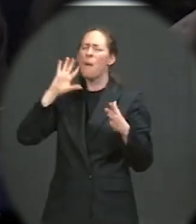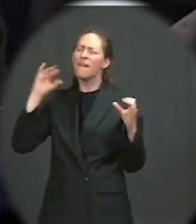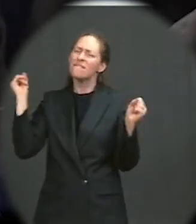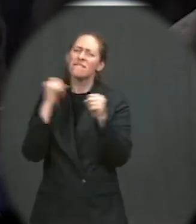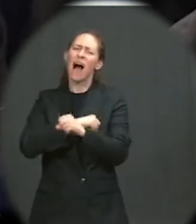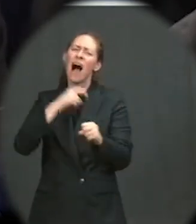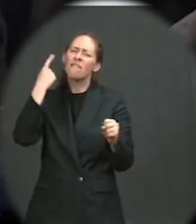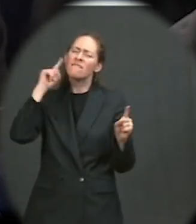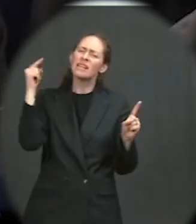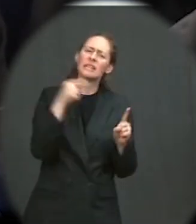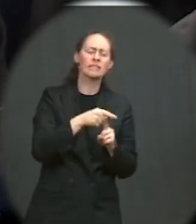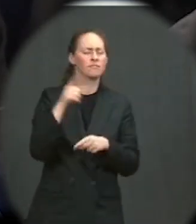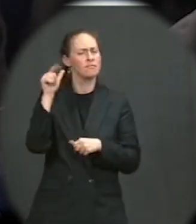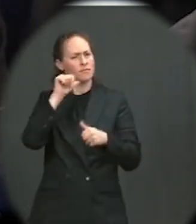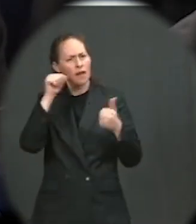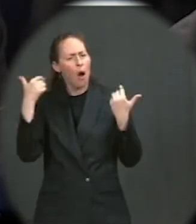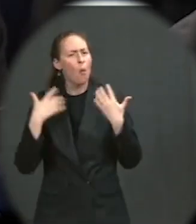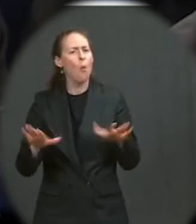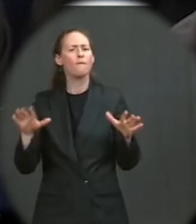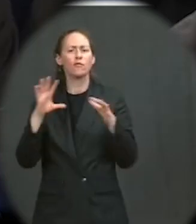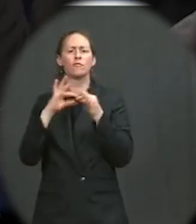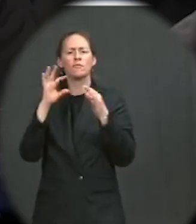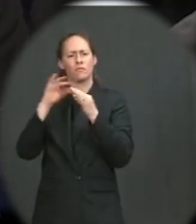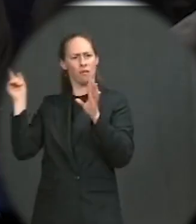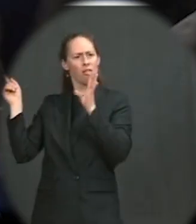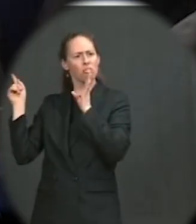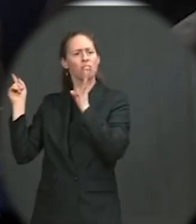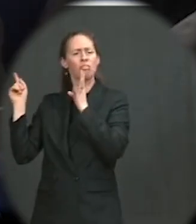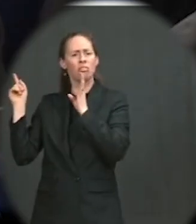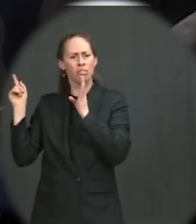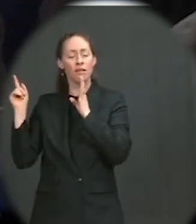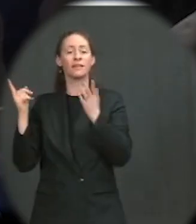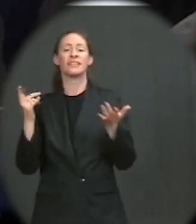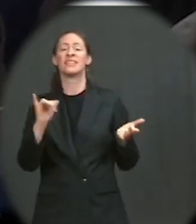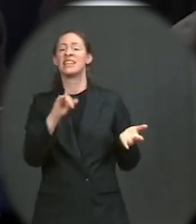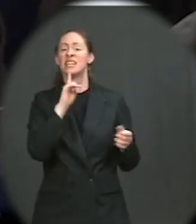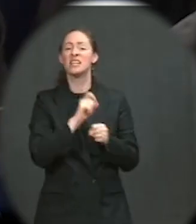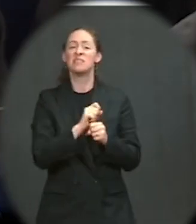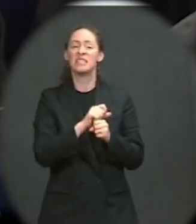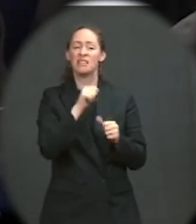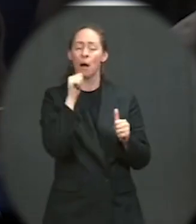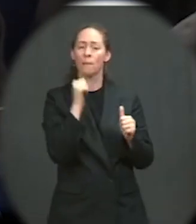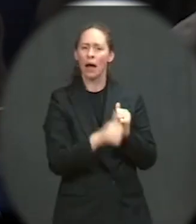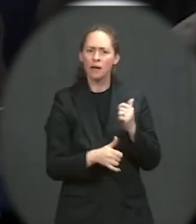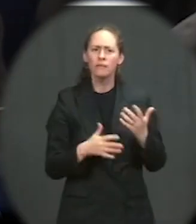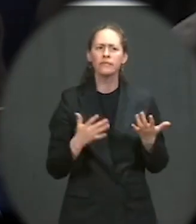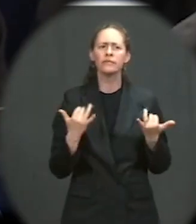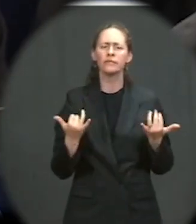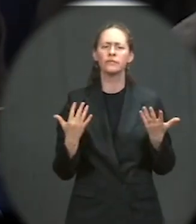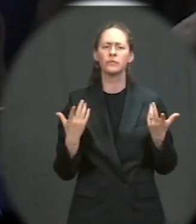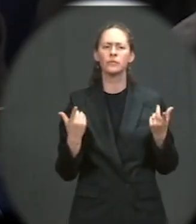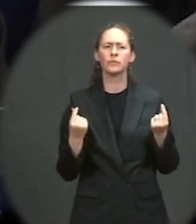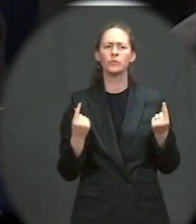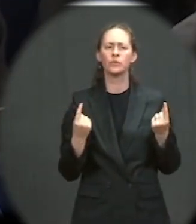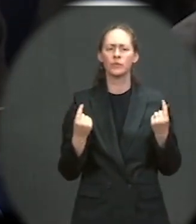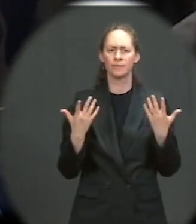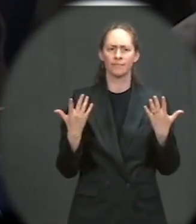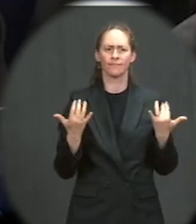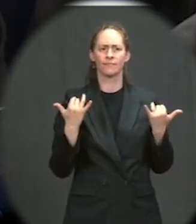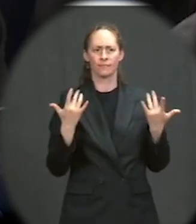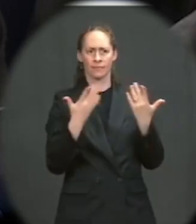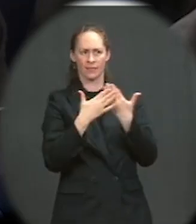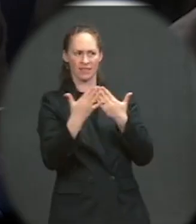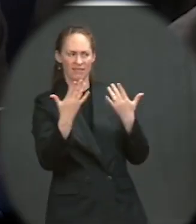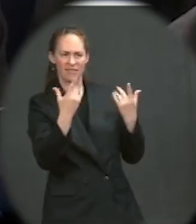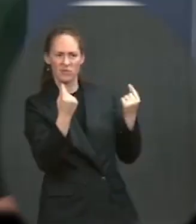the Senate has put itself on the record, how do you see this fight playing out in the 117th Congress on the floor? Is it going to be won on the floor before the end of this